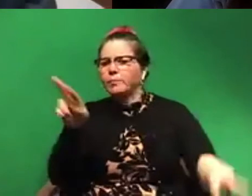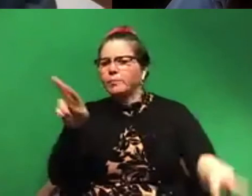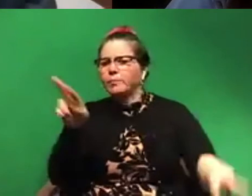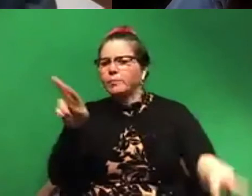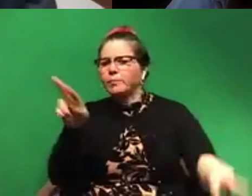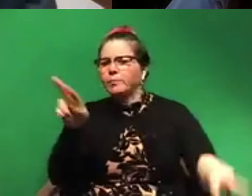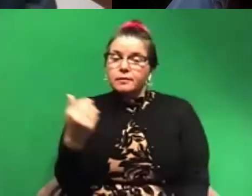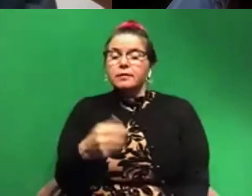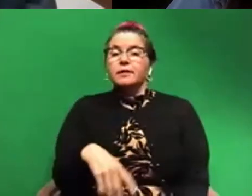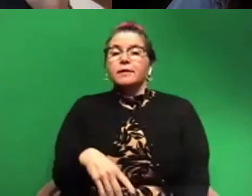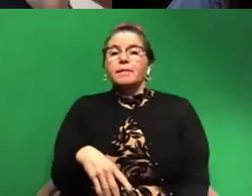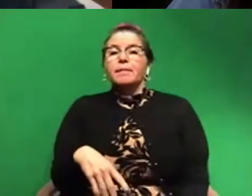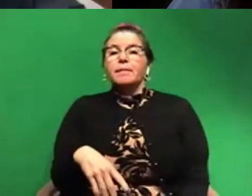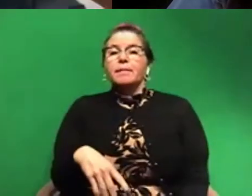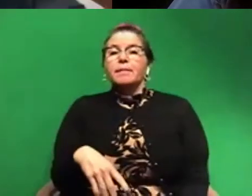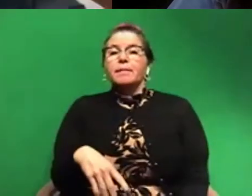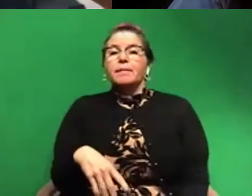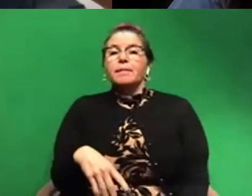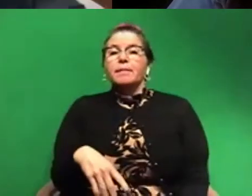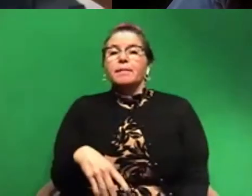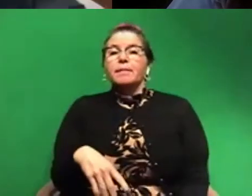and we had no common language, none of them spoke English,